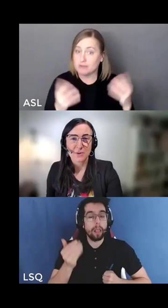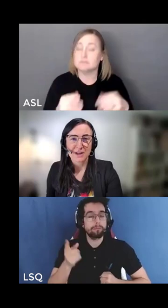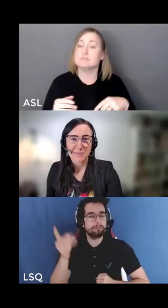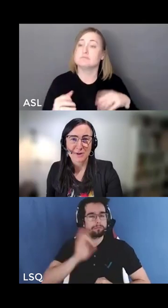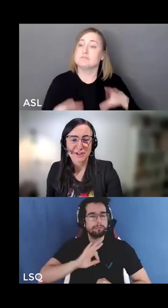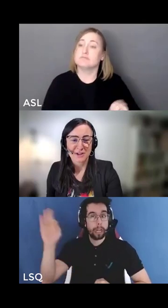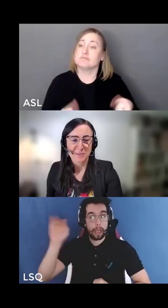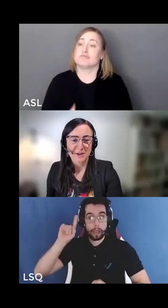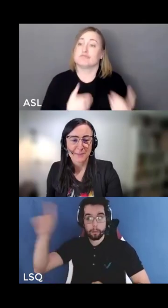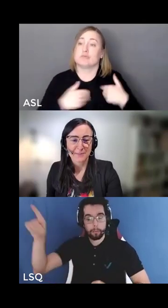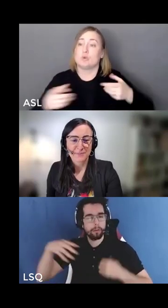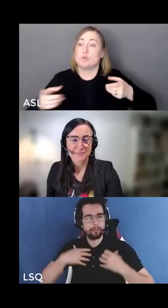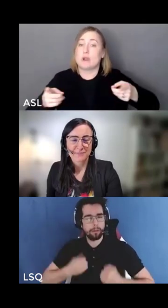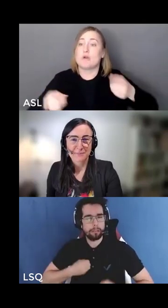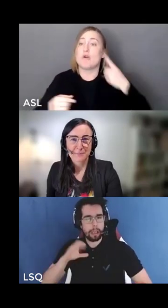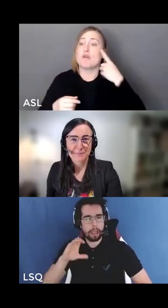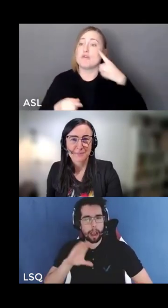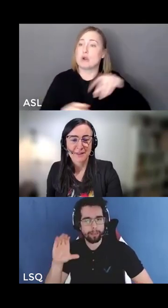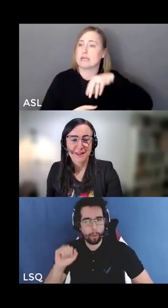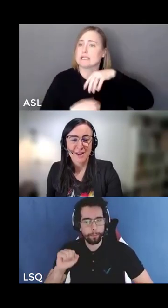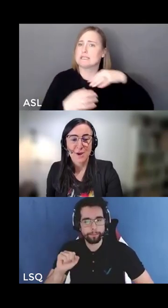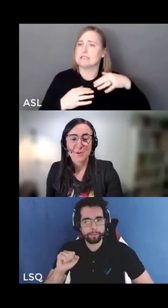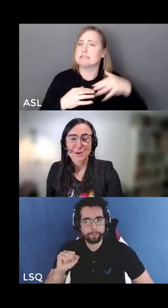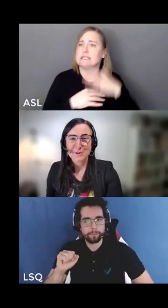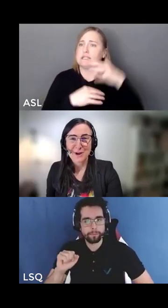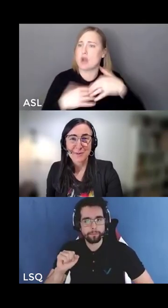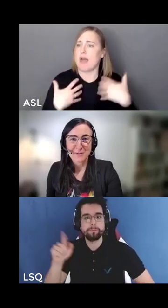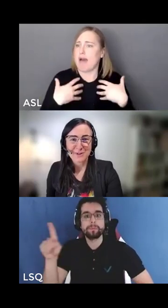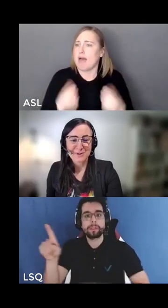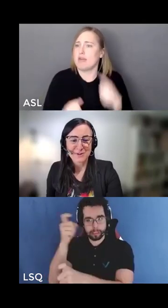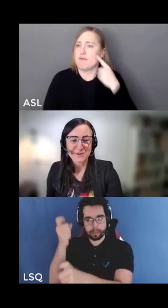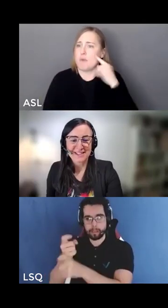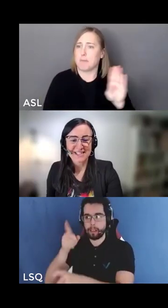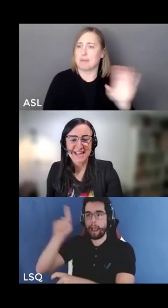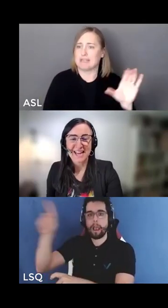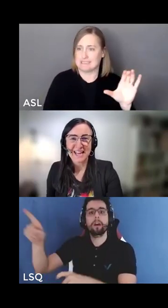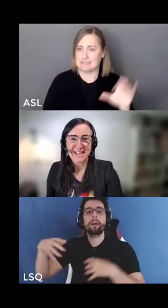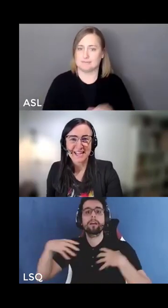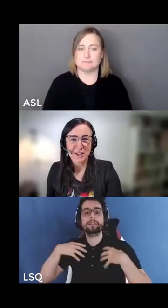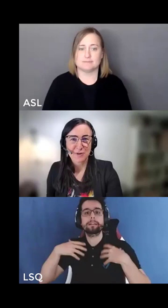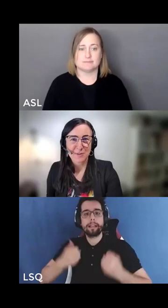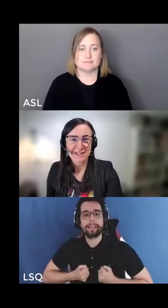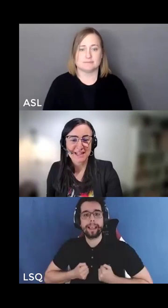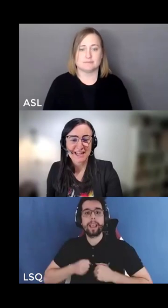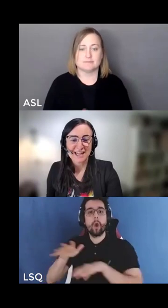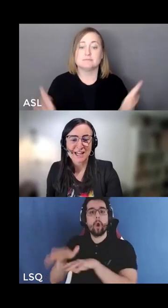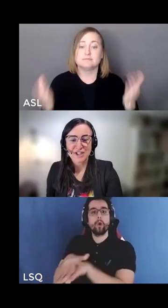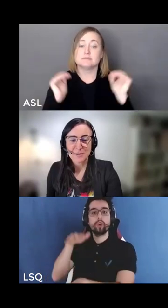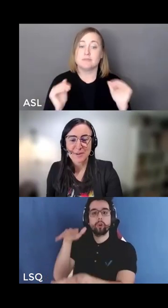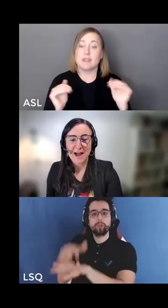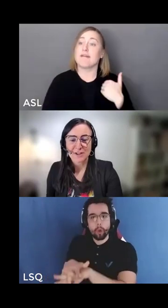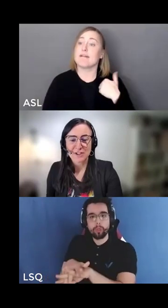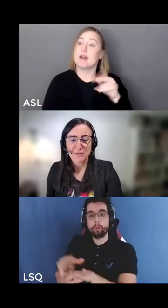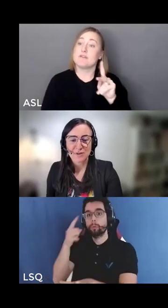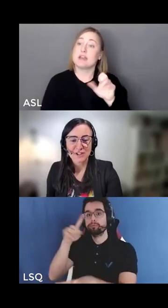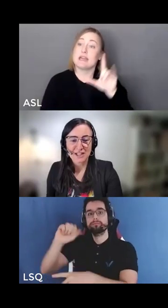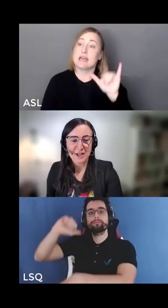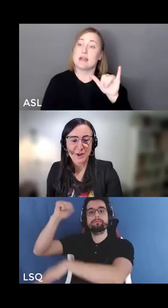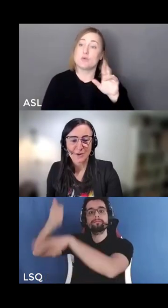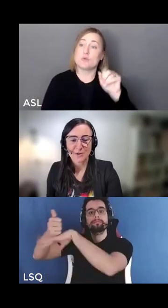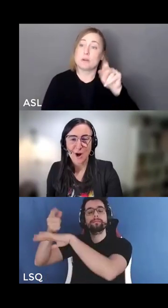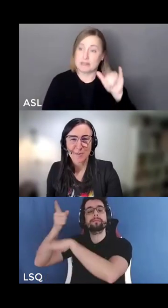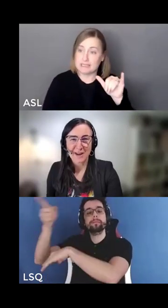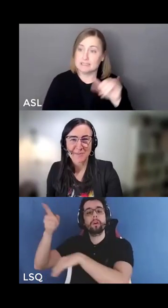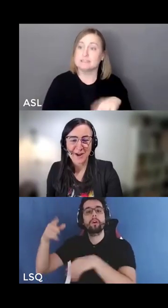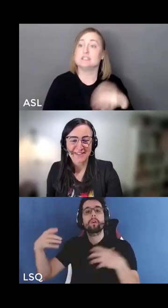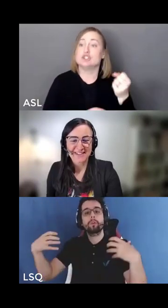Health Authority in British Columbia. We also have our producers with us today, Kelly Ripley, Sheena Powell and Jill Ritchie